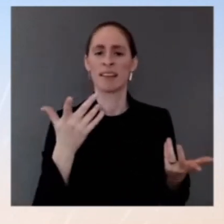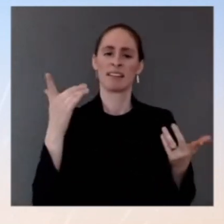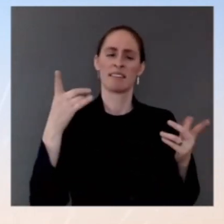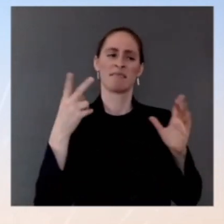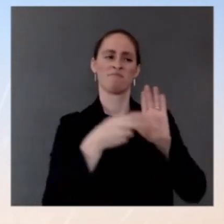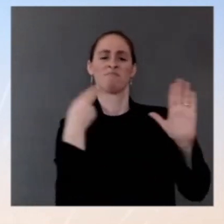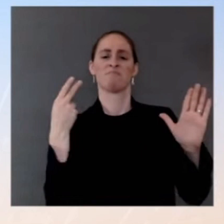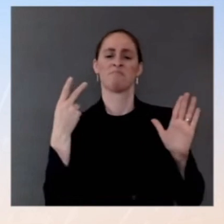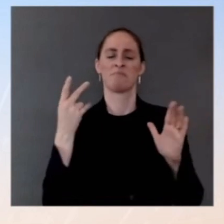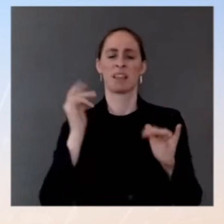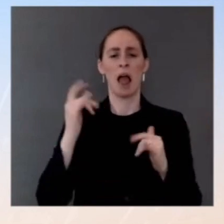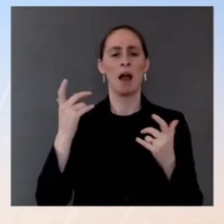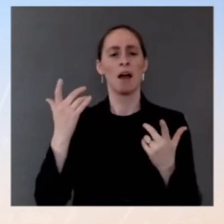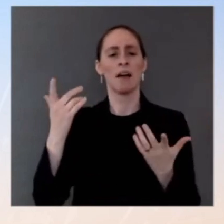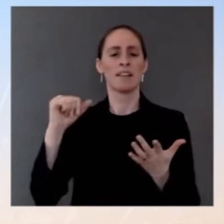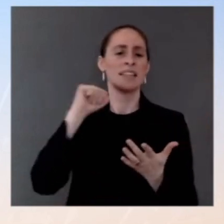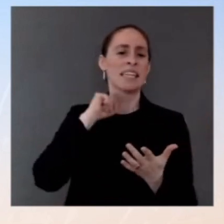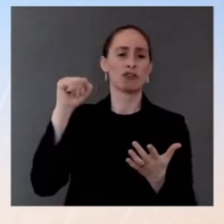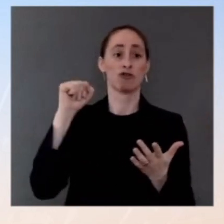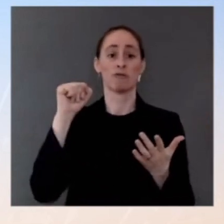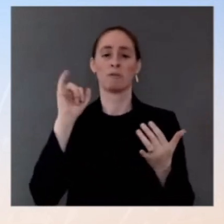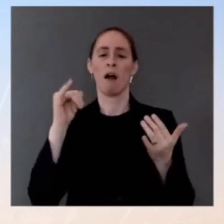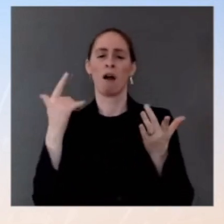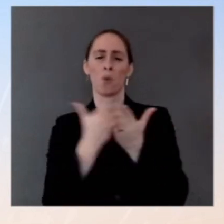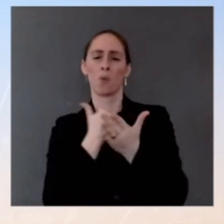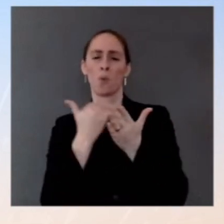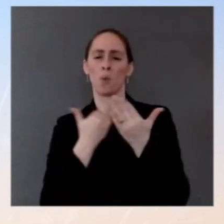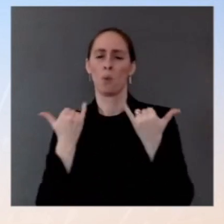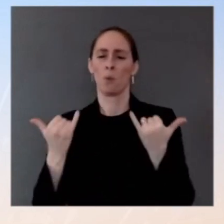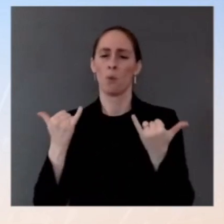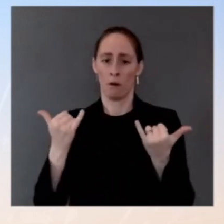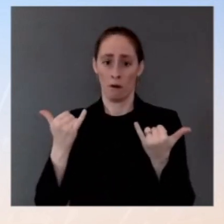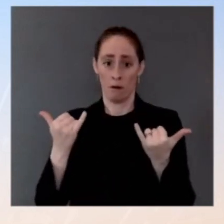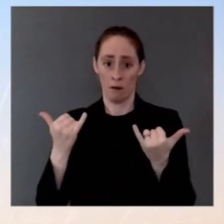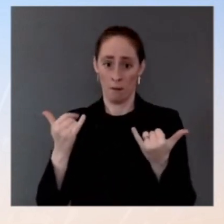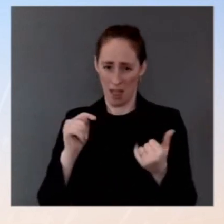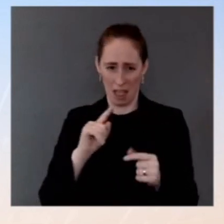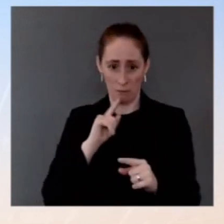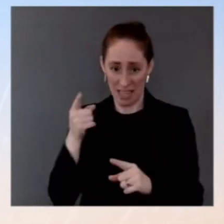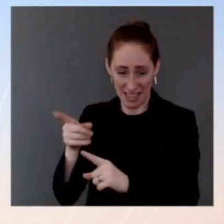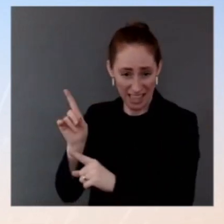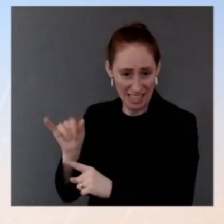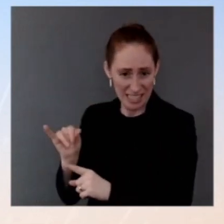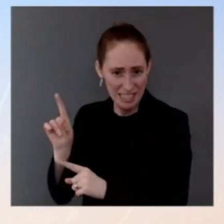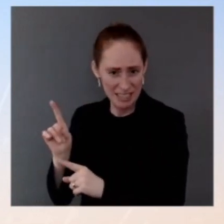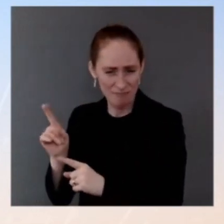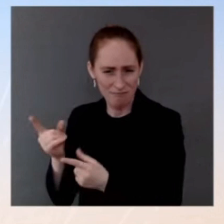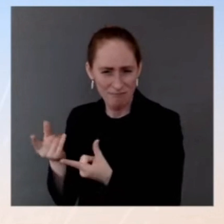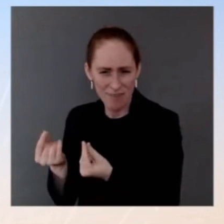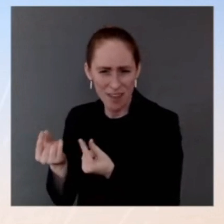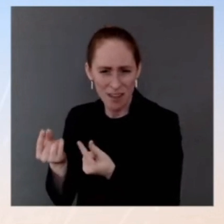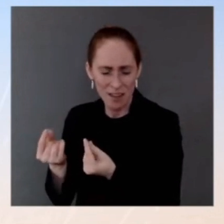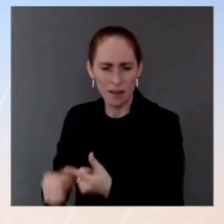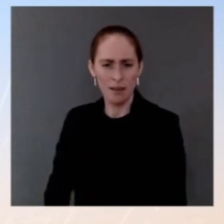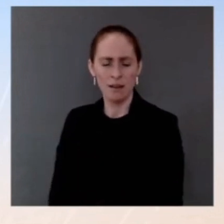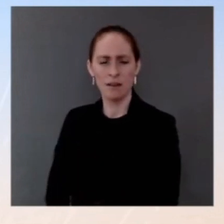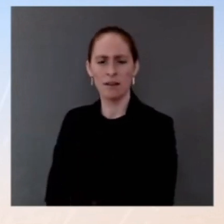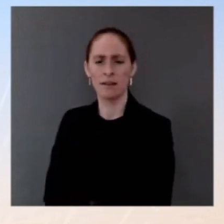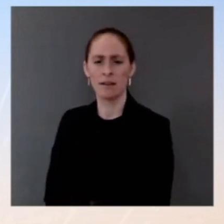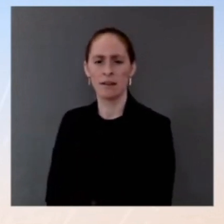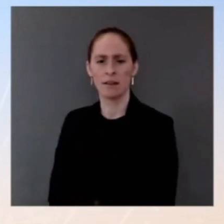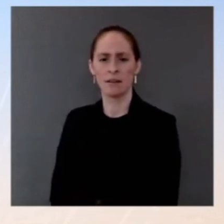perhaps for everybody who commented at the time, including former President Trump. wish April Ryan was here because I think she asked him the question.